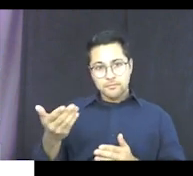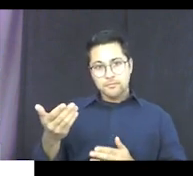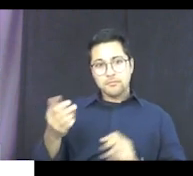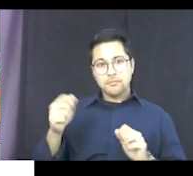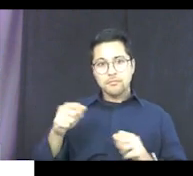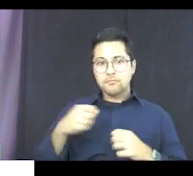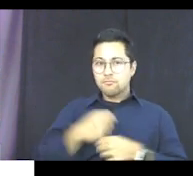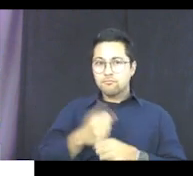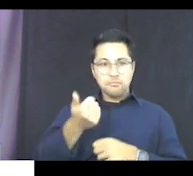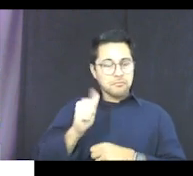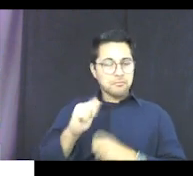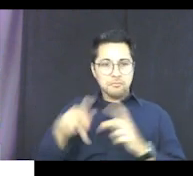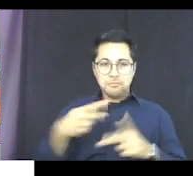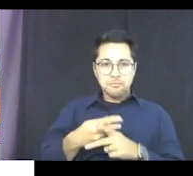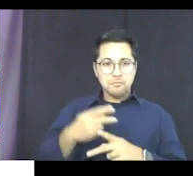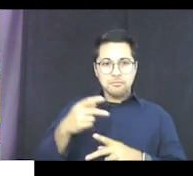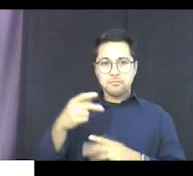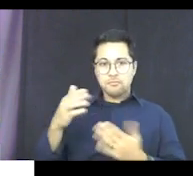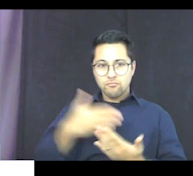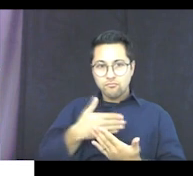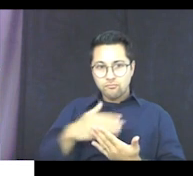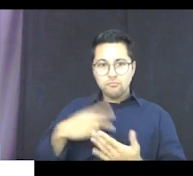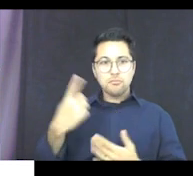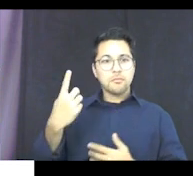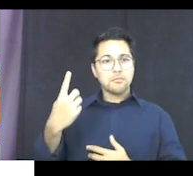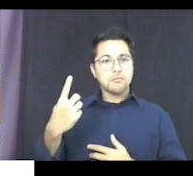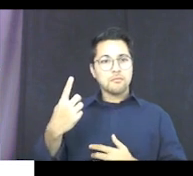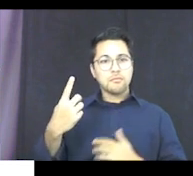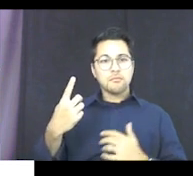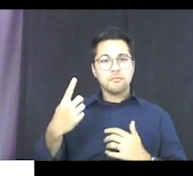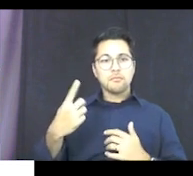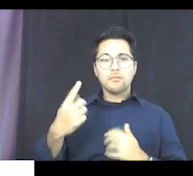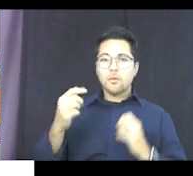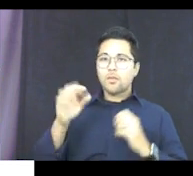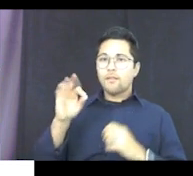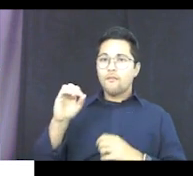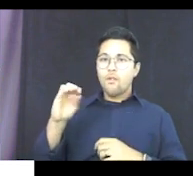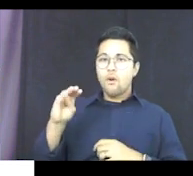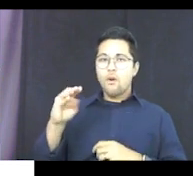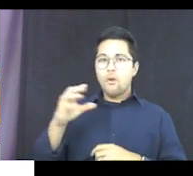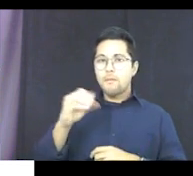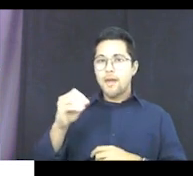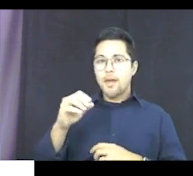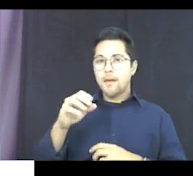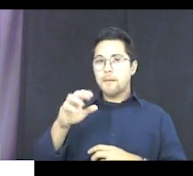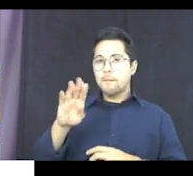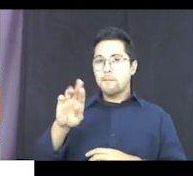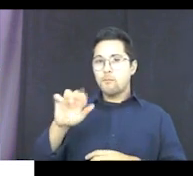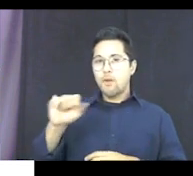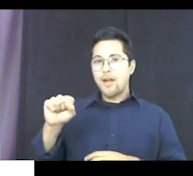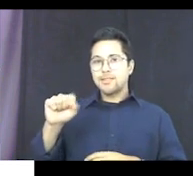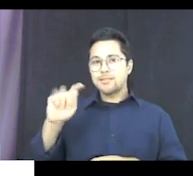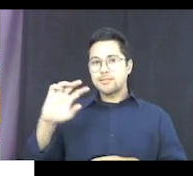then you can create any type of instrument you want. I made one with foam core and little brass tacks.